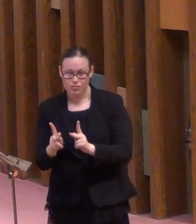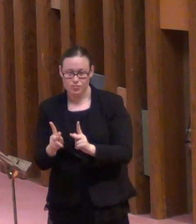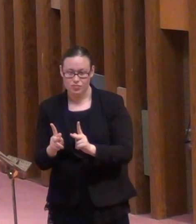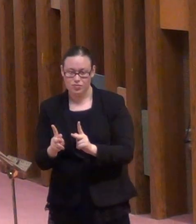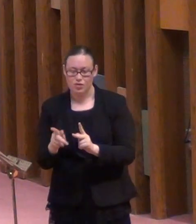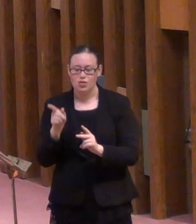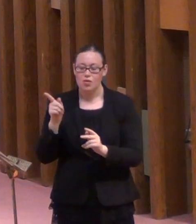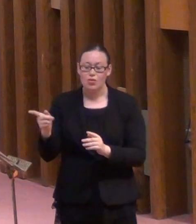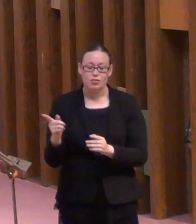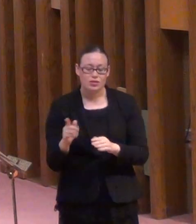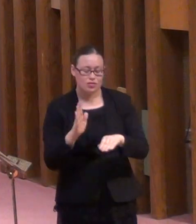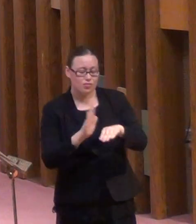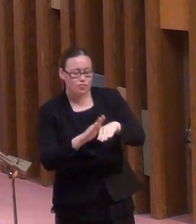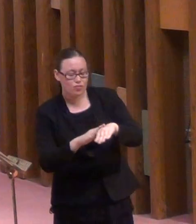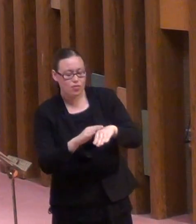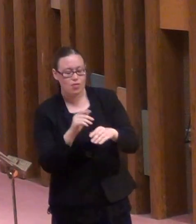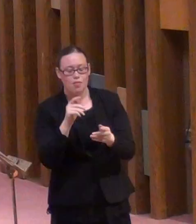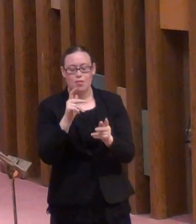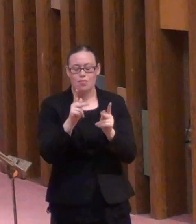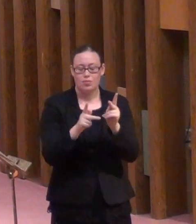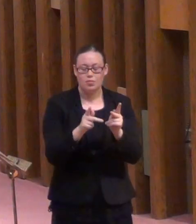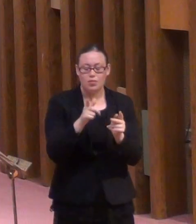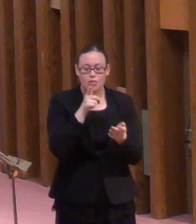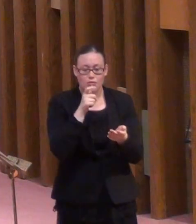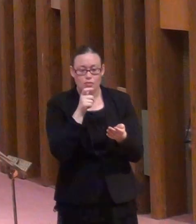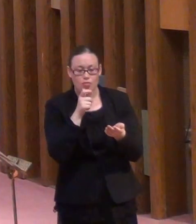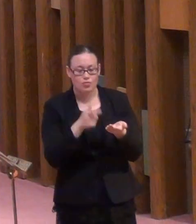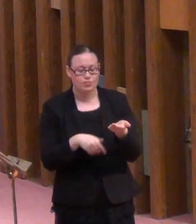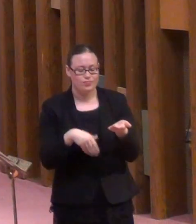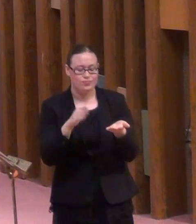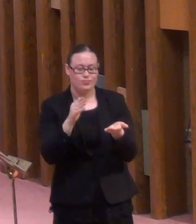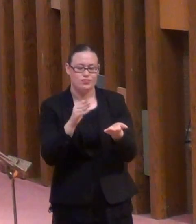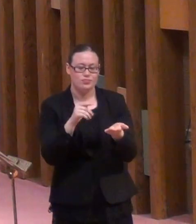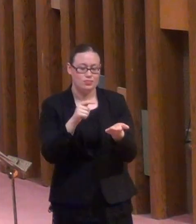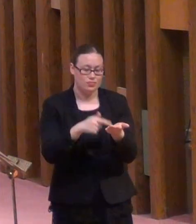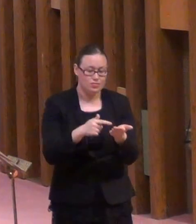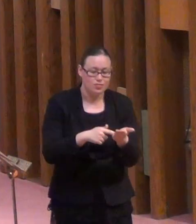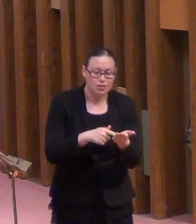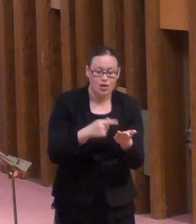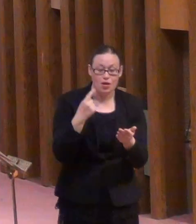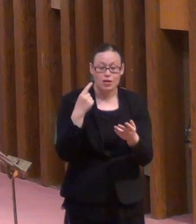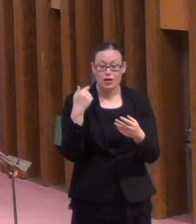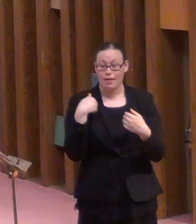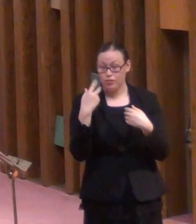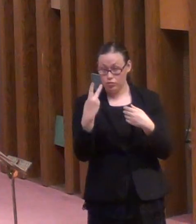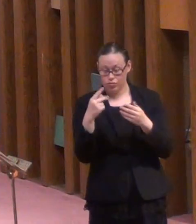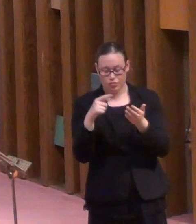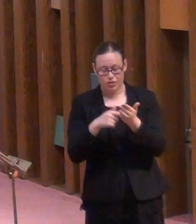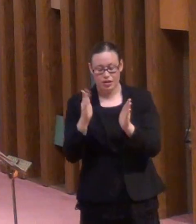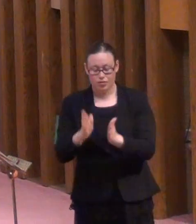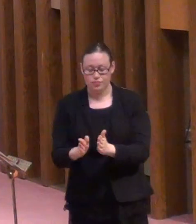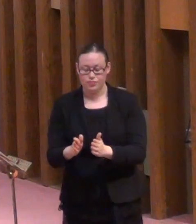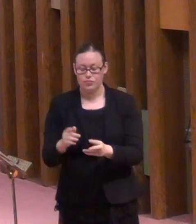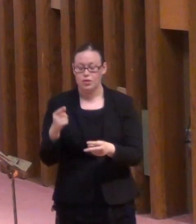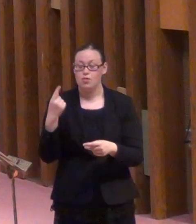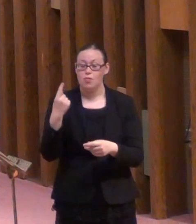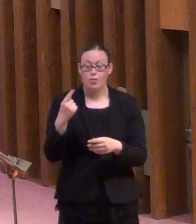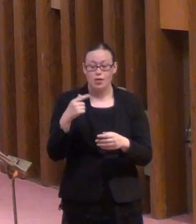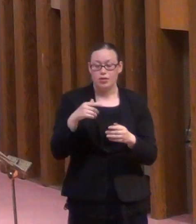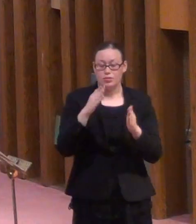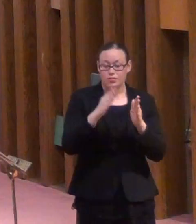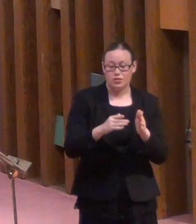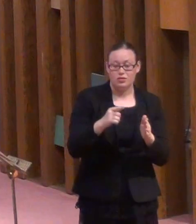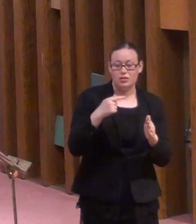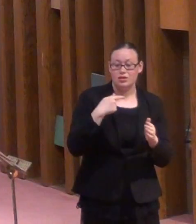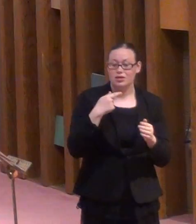forgave part of his debt. One person's debt he cut in half. The other, he cut by a fifth. But